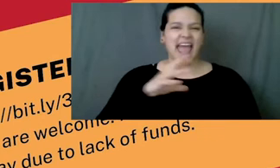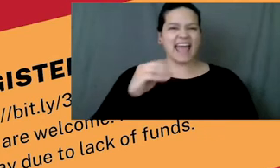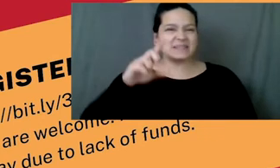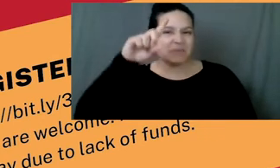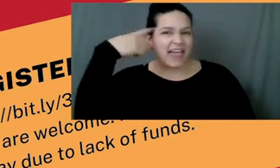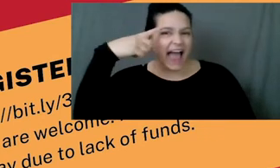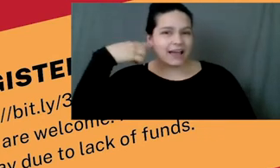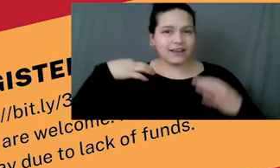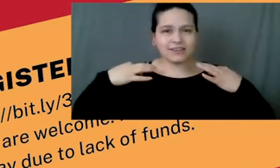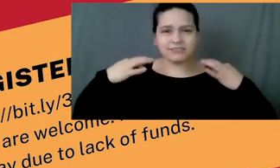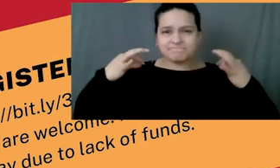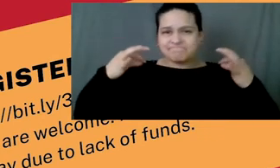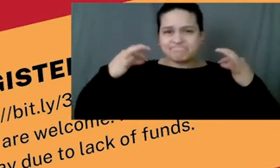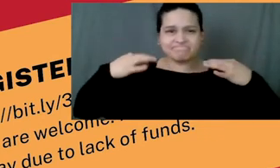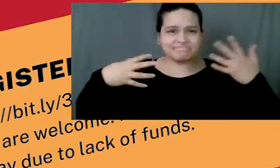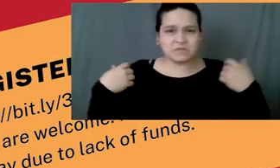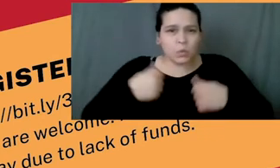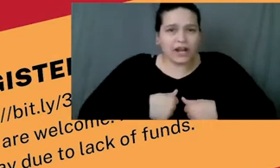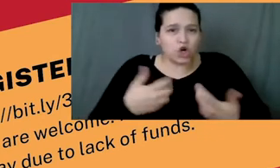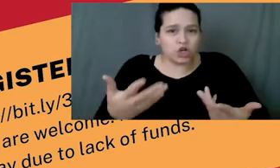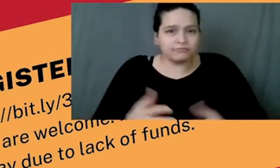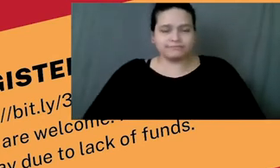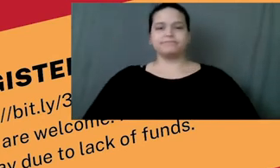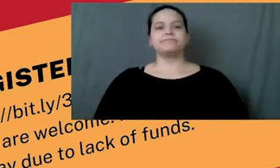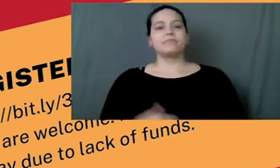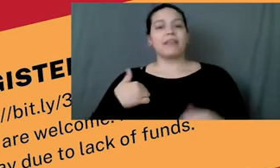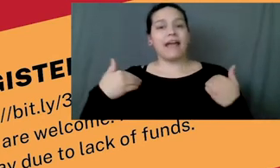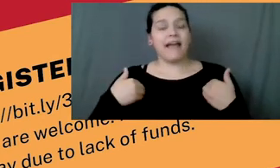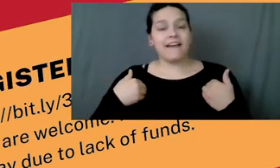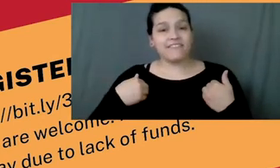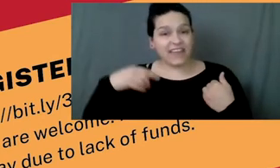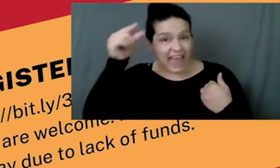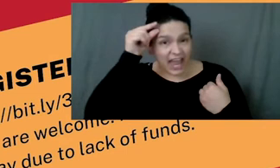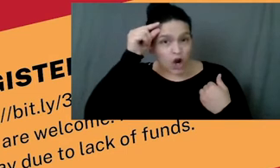sweater. And I have short black hair.